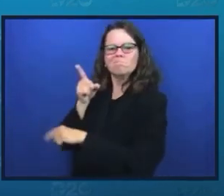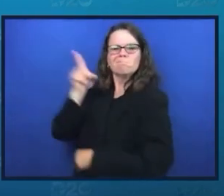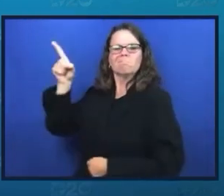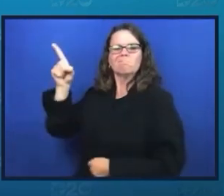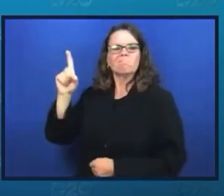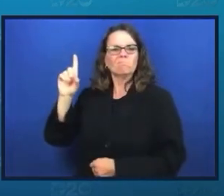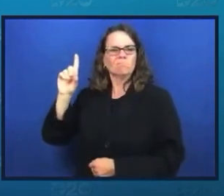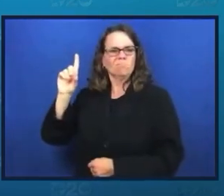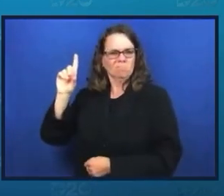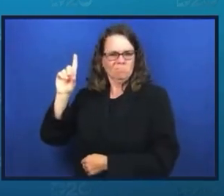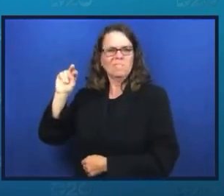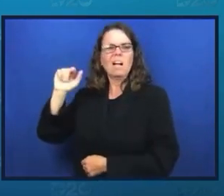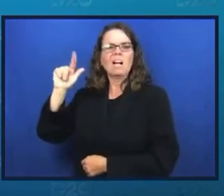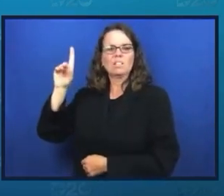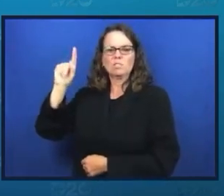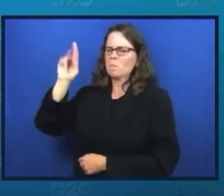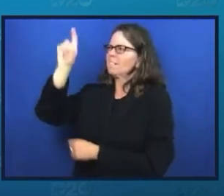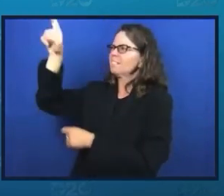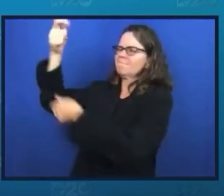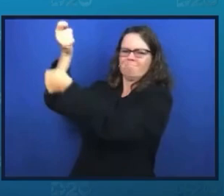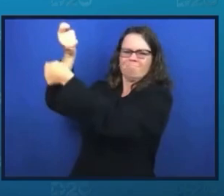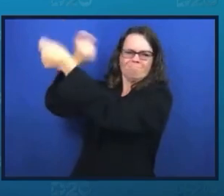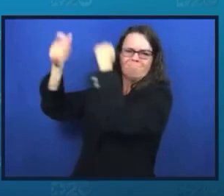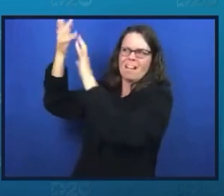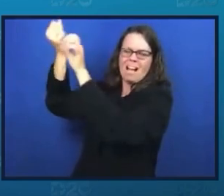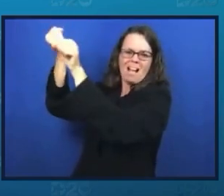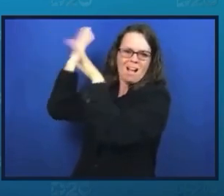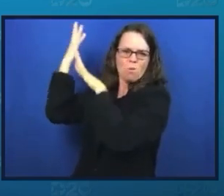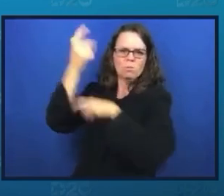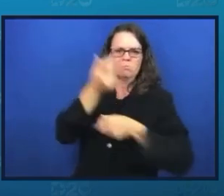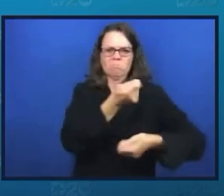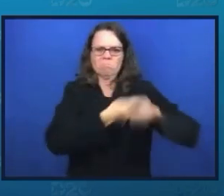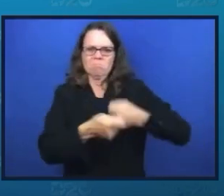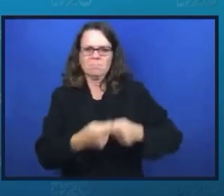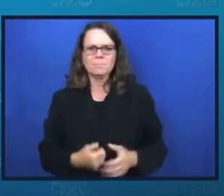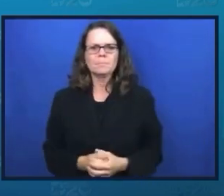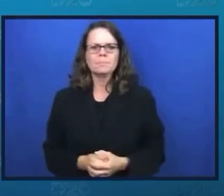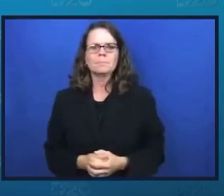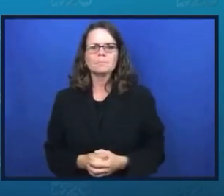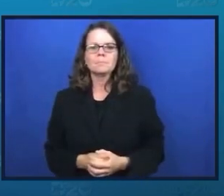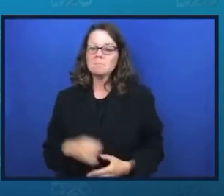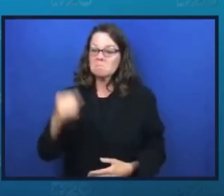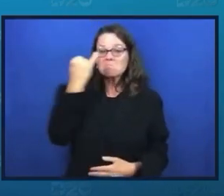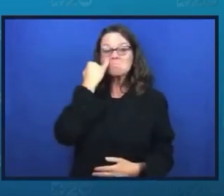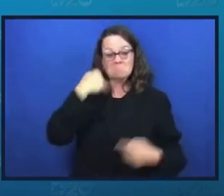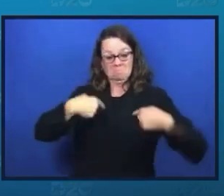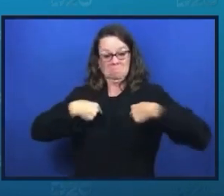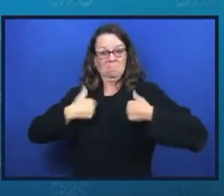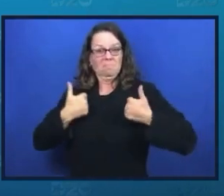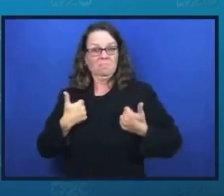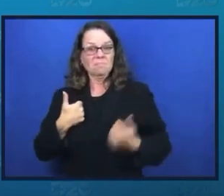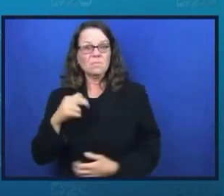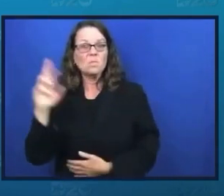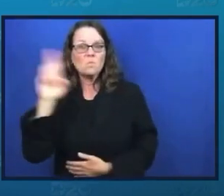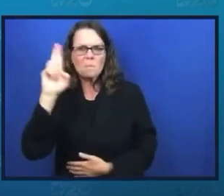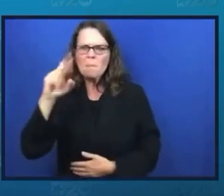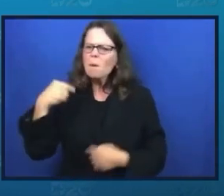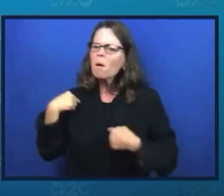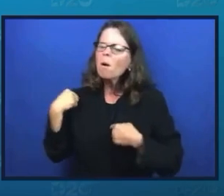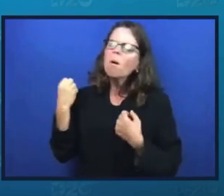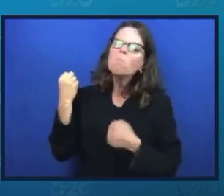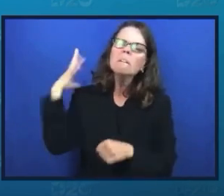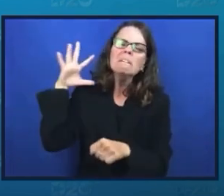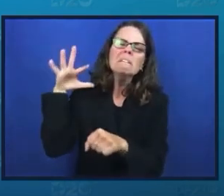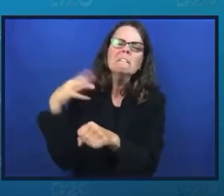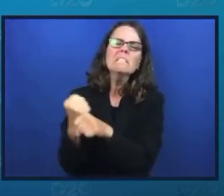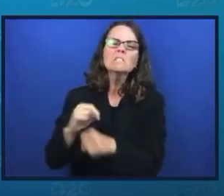let me just explain something. I've been a longstanding Republican for a long time, and I'm telling you, you got to vote for Joe